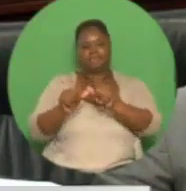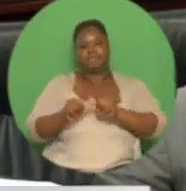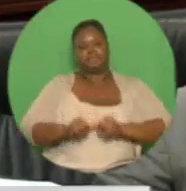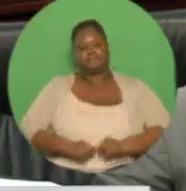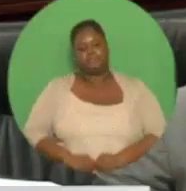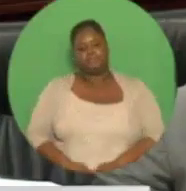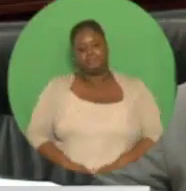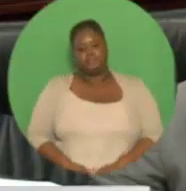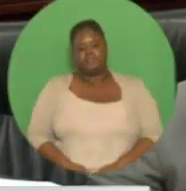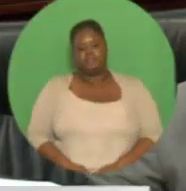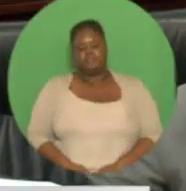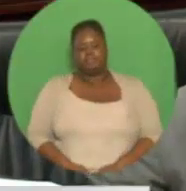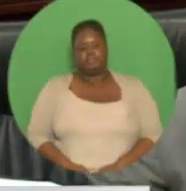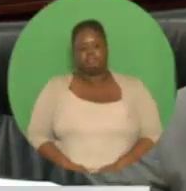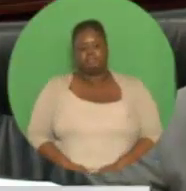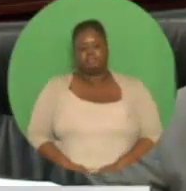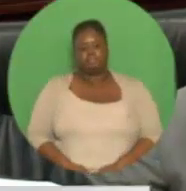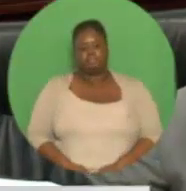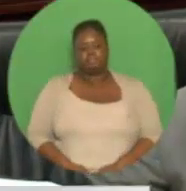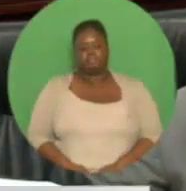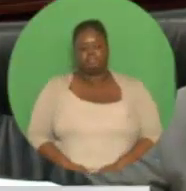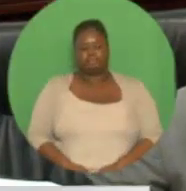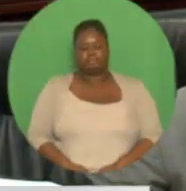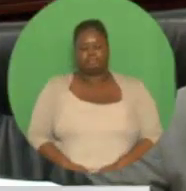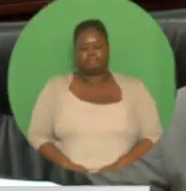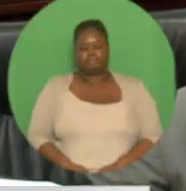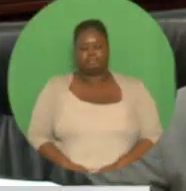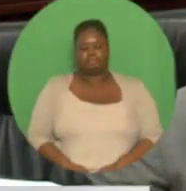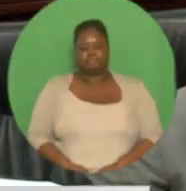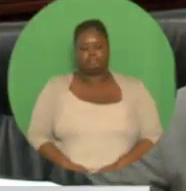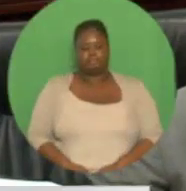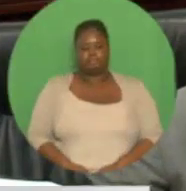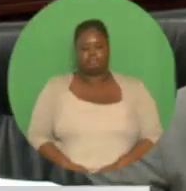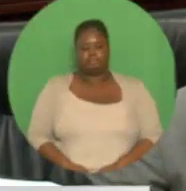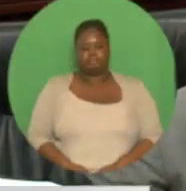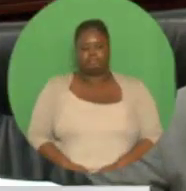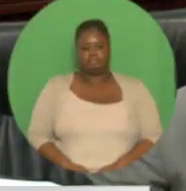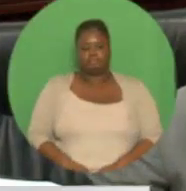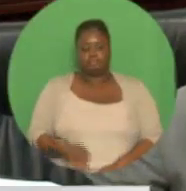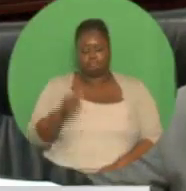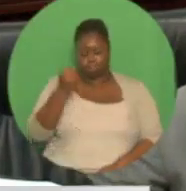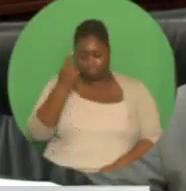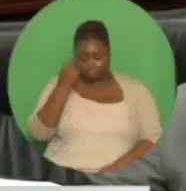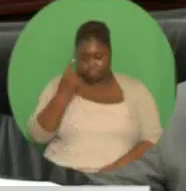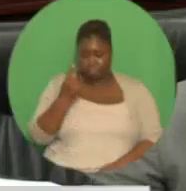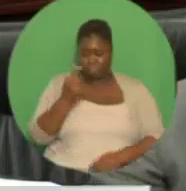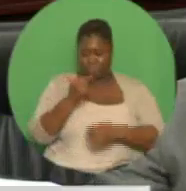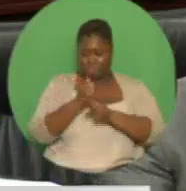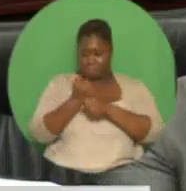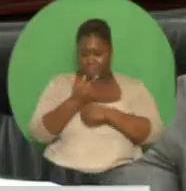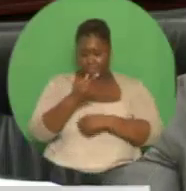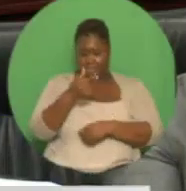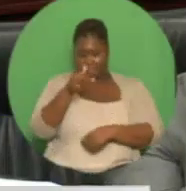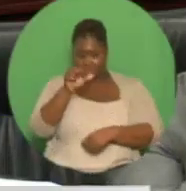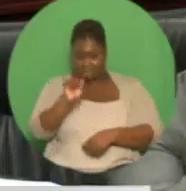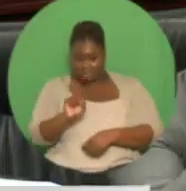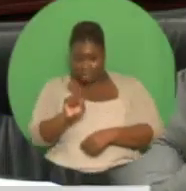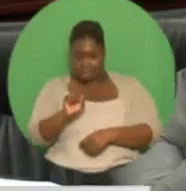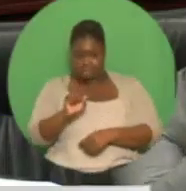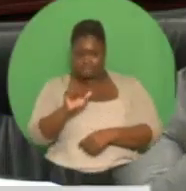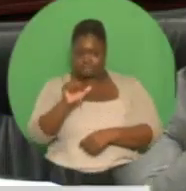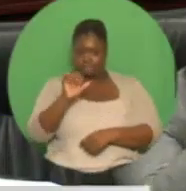contributing to our sovereign wealth funding. Gas production has been increasing with an annual average of 3